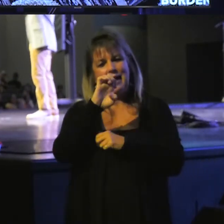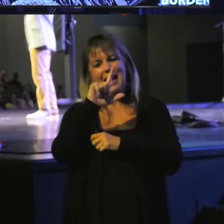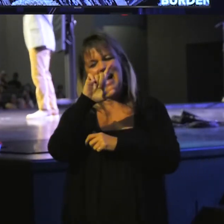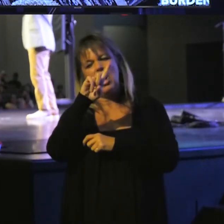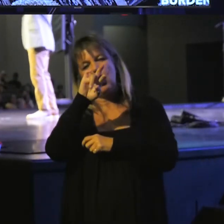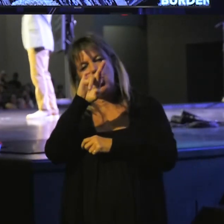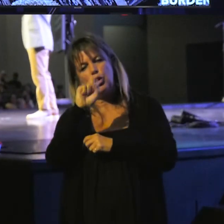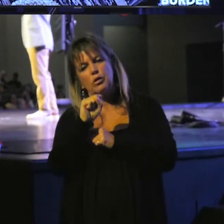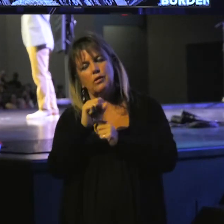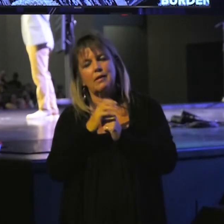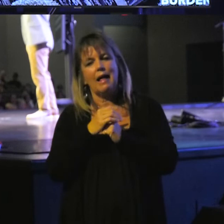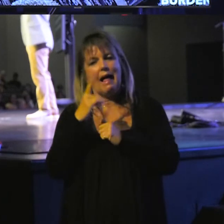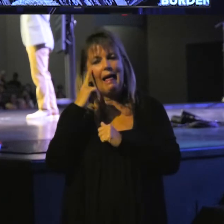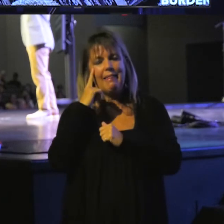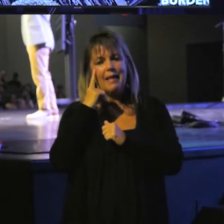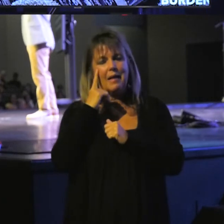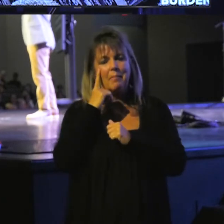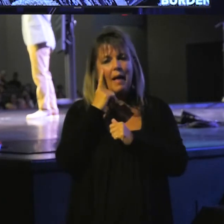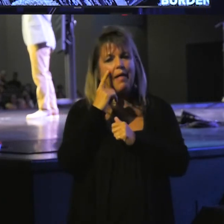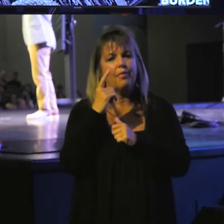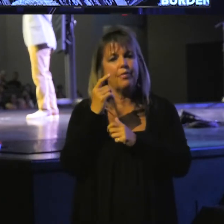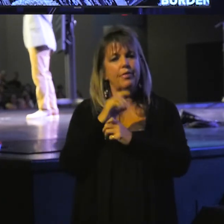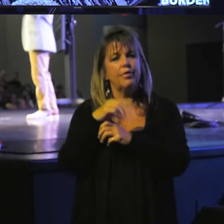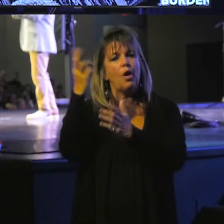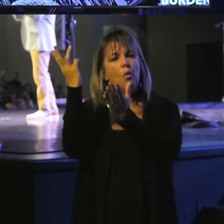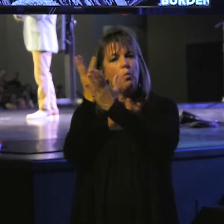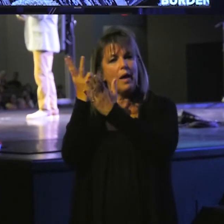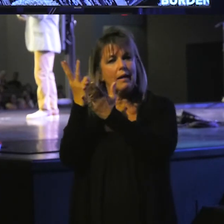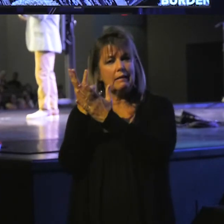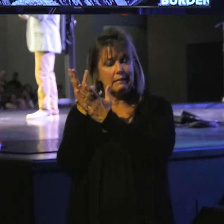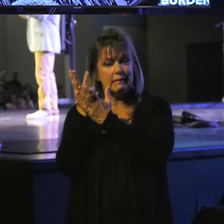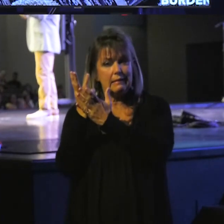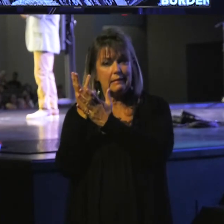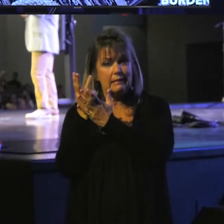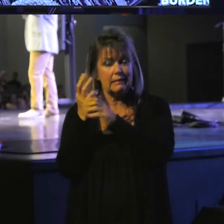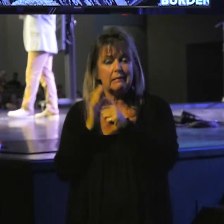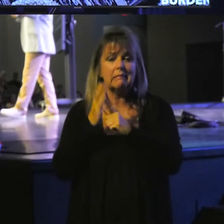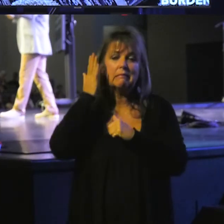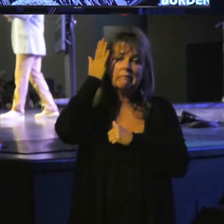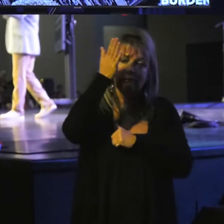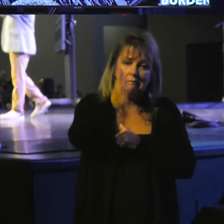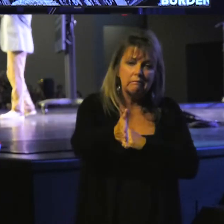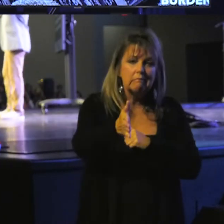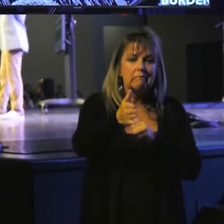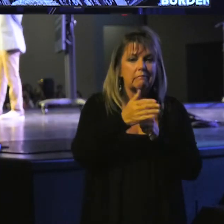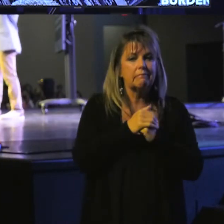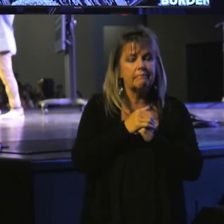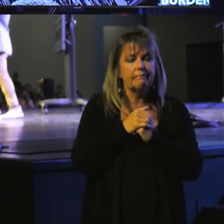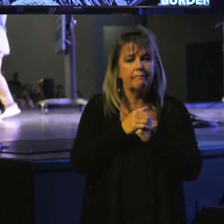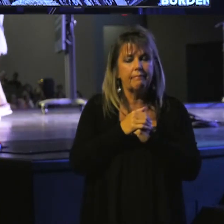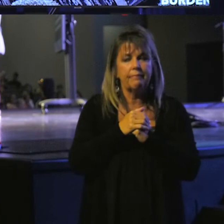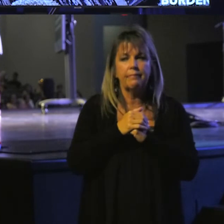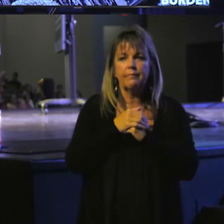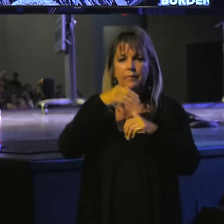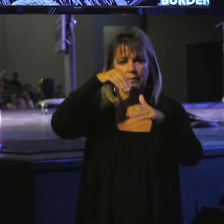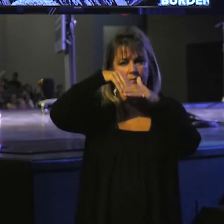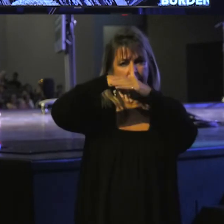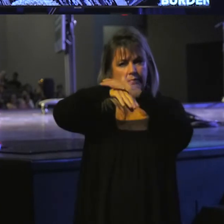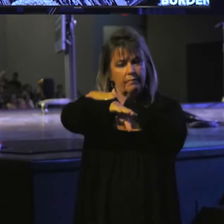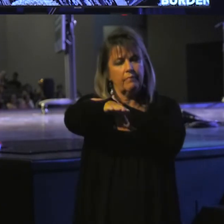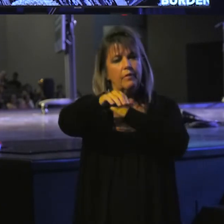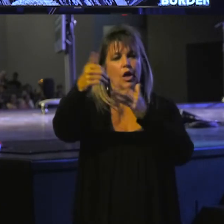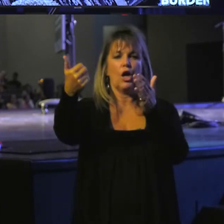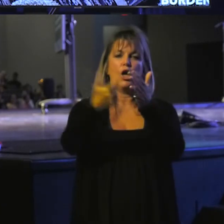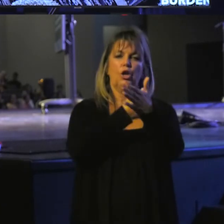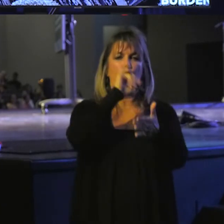I think about the cloud of witnesses that one day we'll step into a celestial city called a new